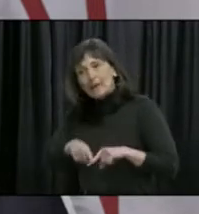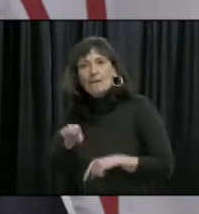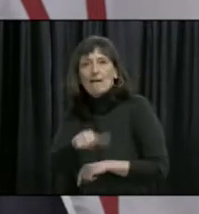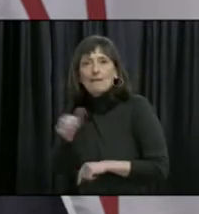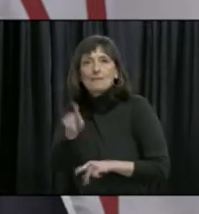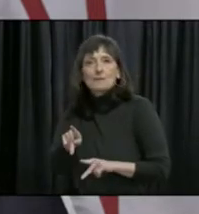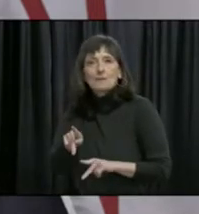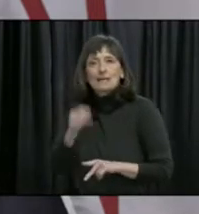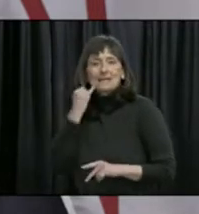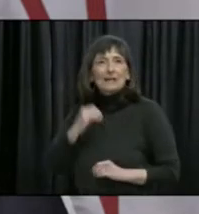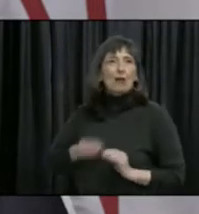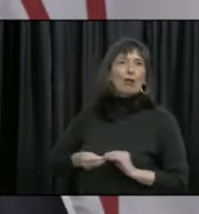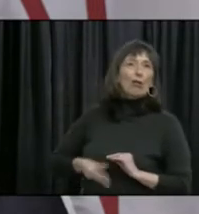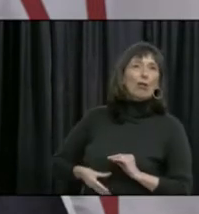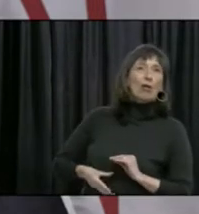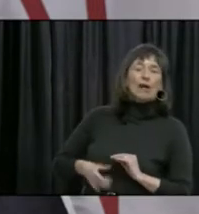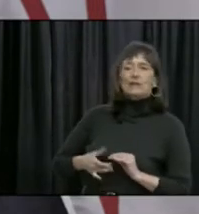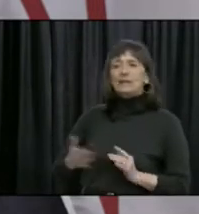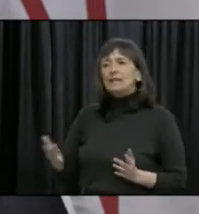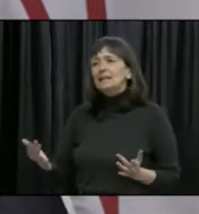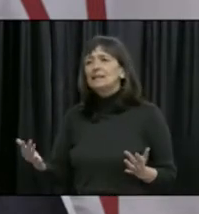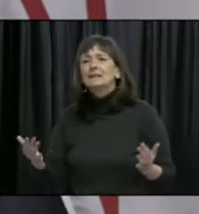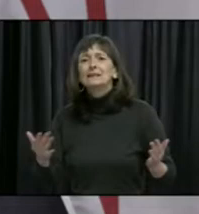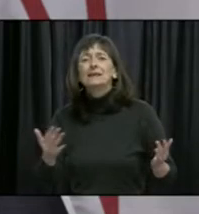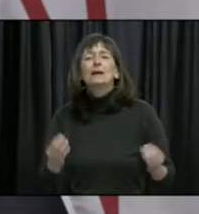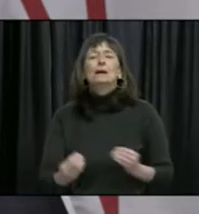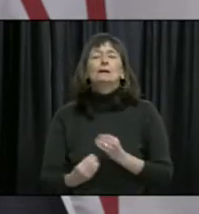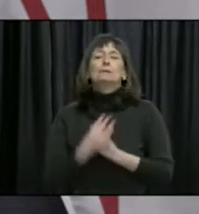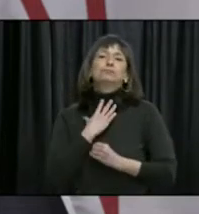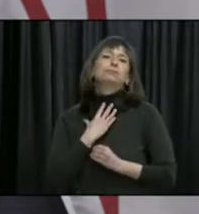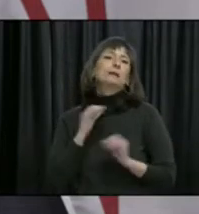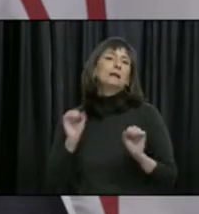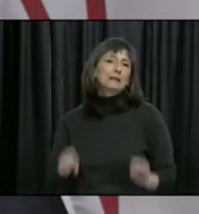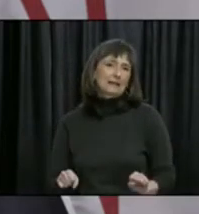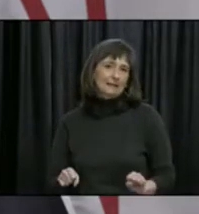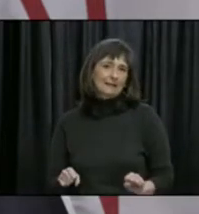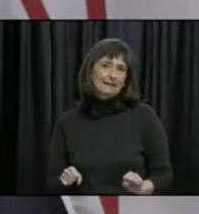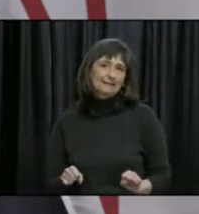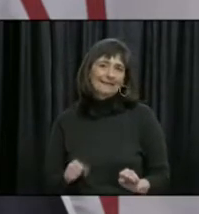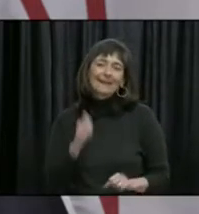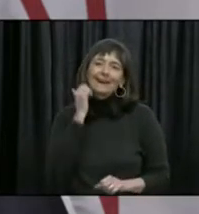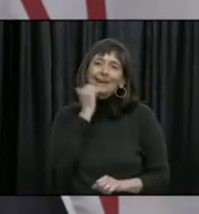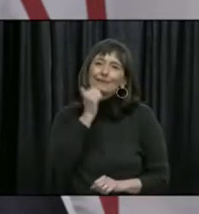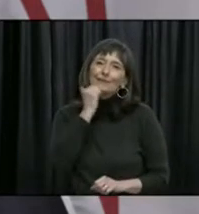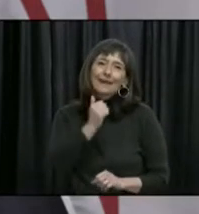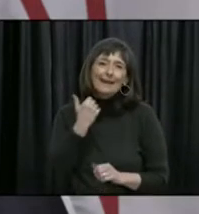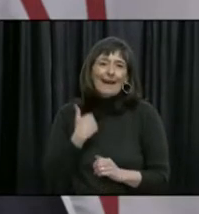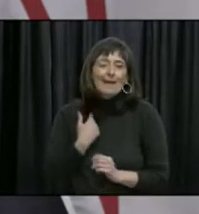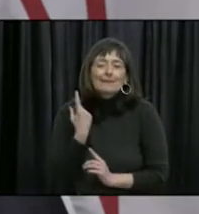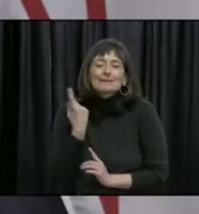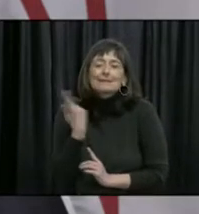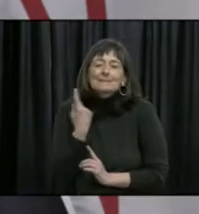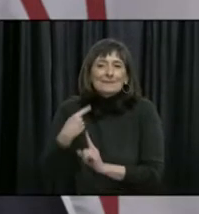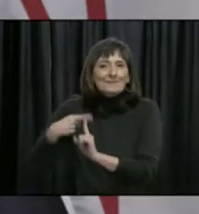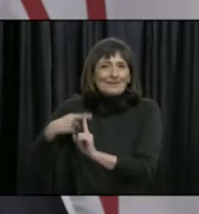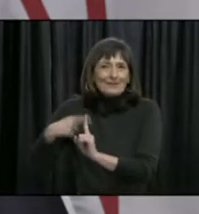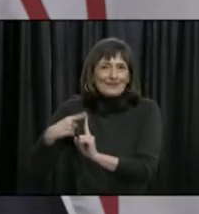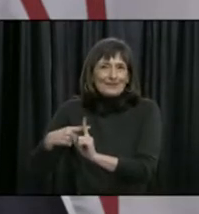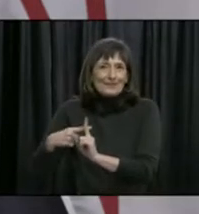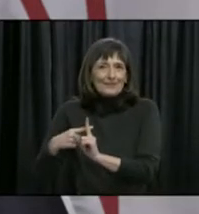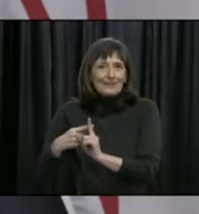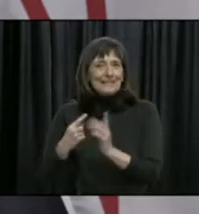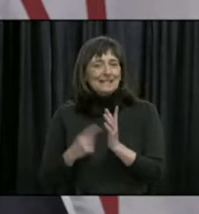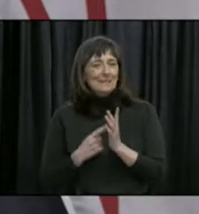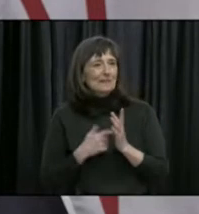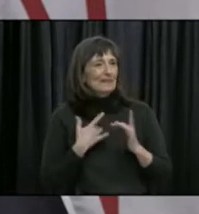up when needed. Let us remember that there are bright spots in every day, even if some days we have to look a little